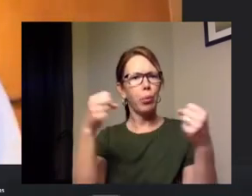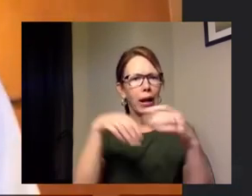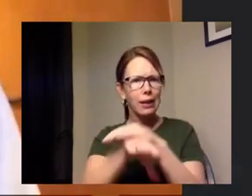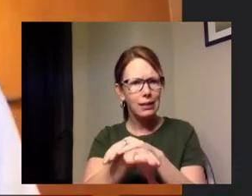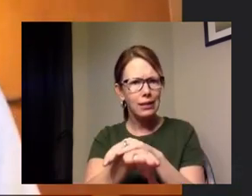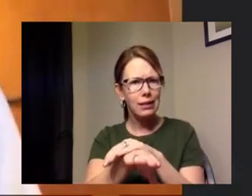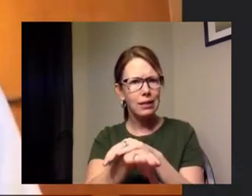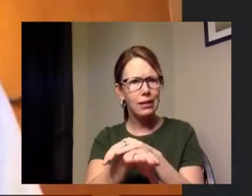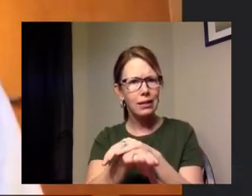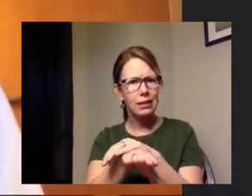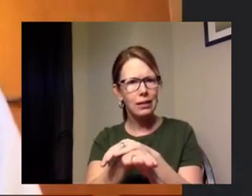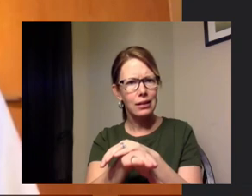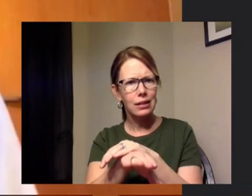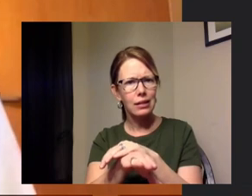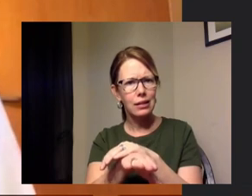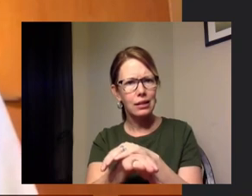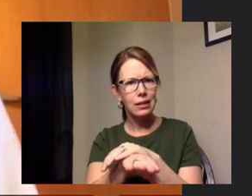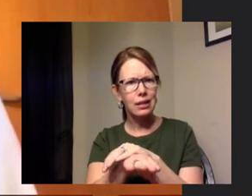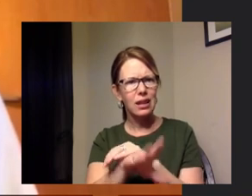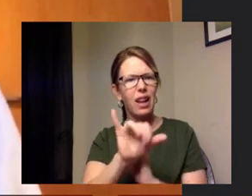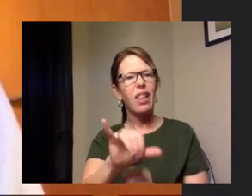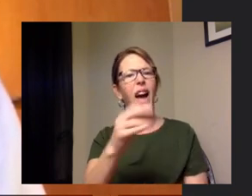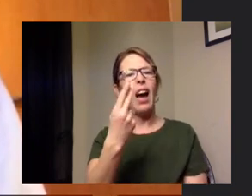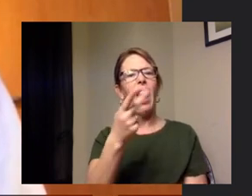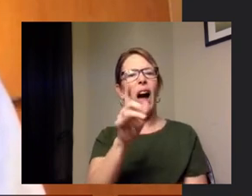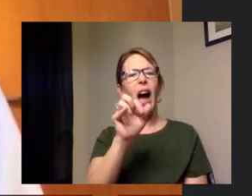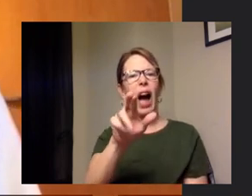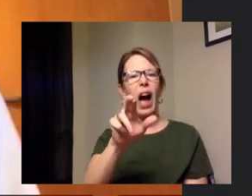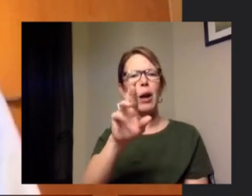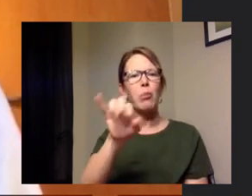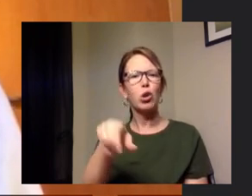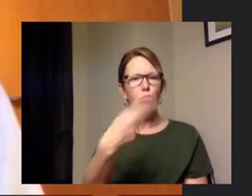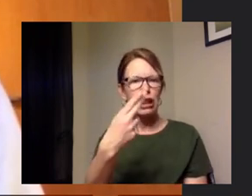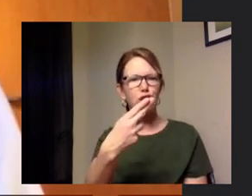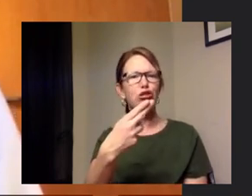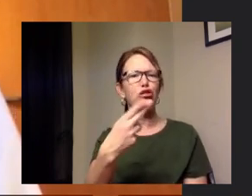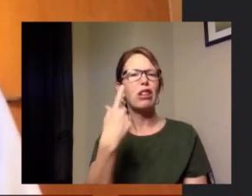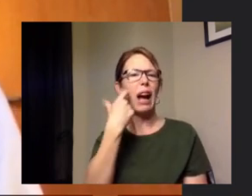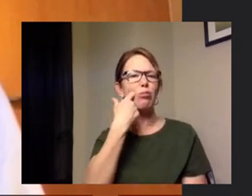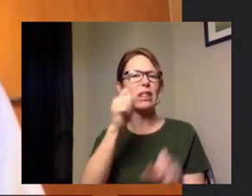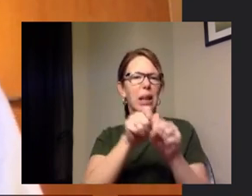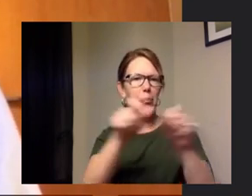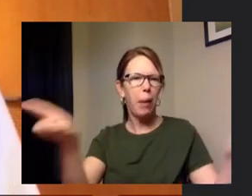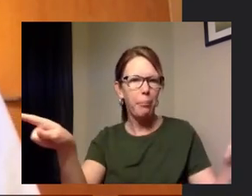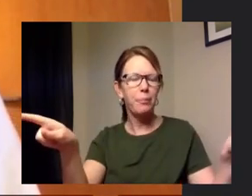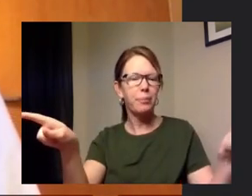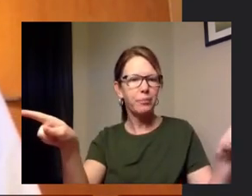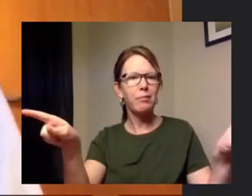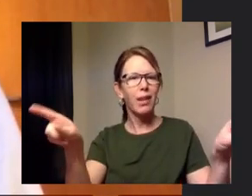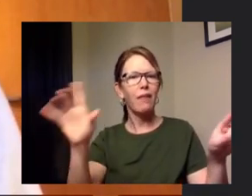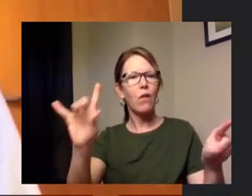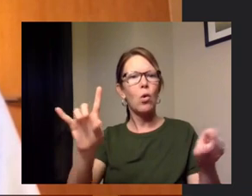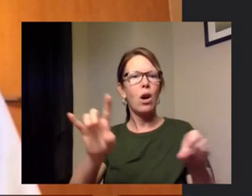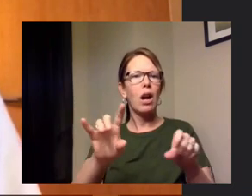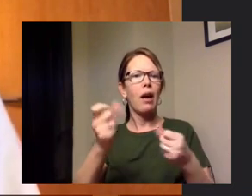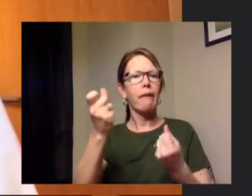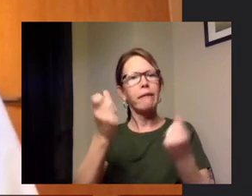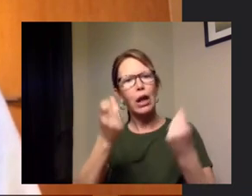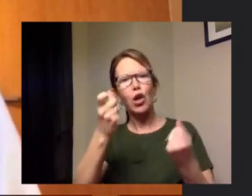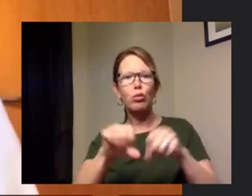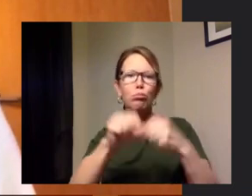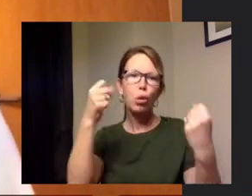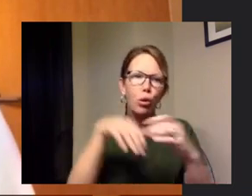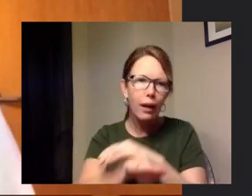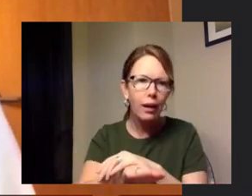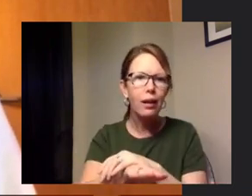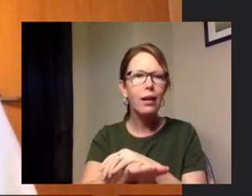might be referring to the hyper reach that i put out the other day about vehicles being locked so what we're seeing is um throughout the